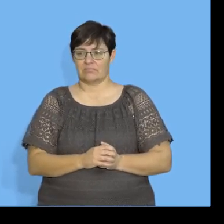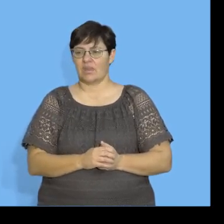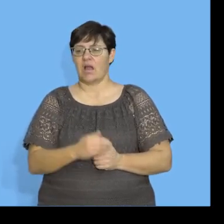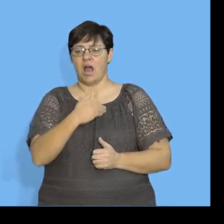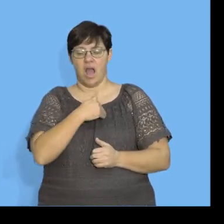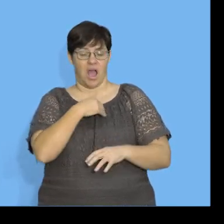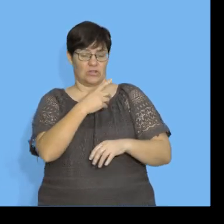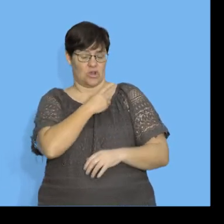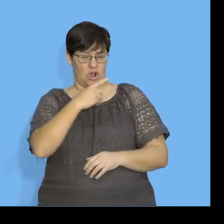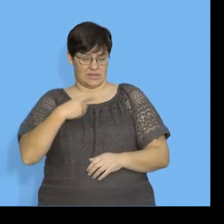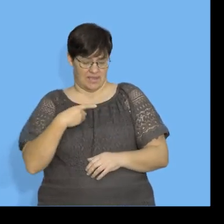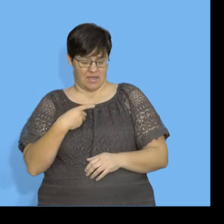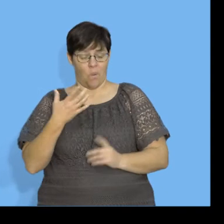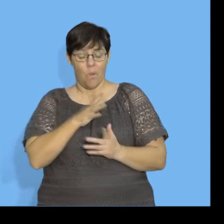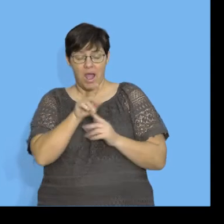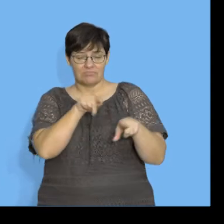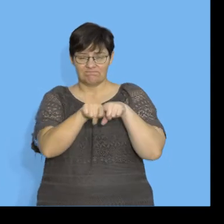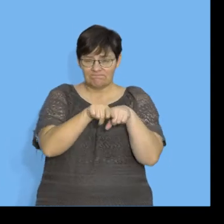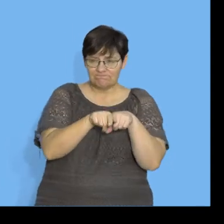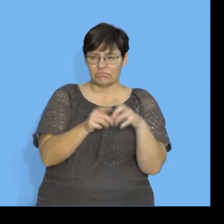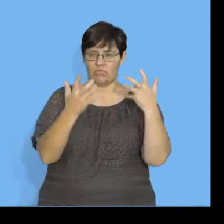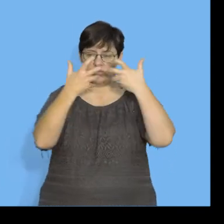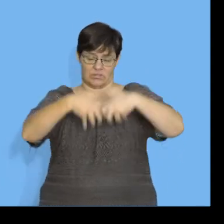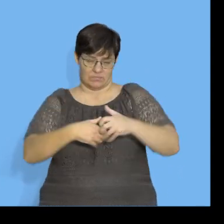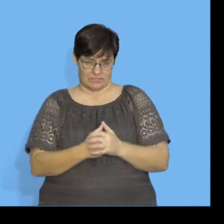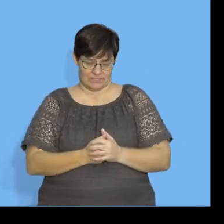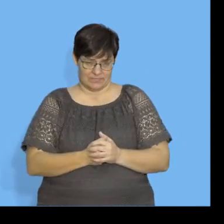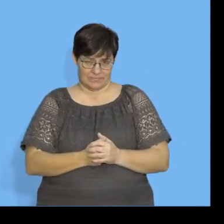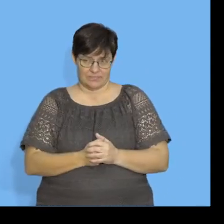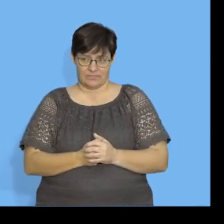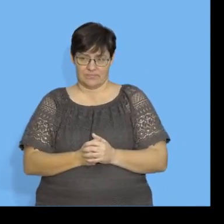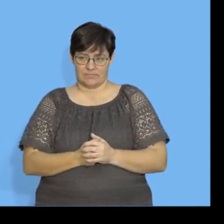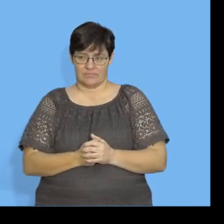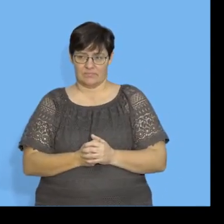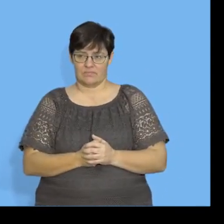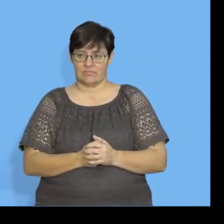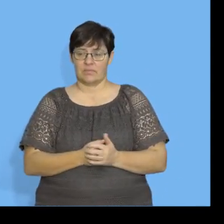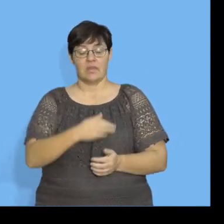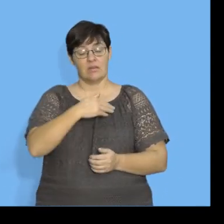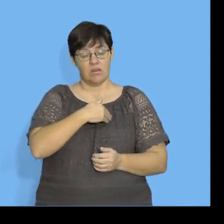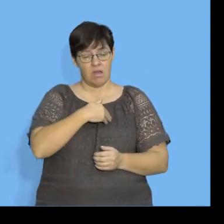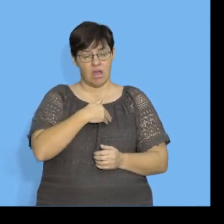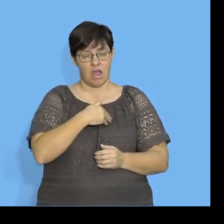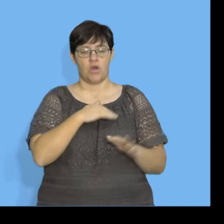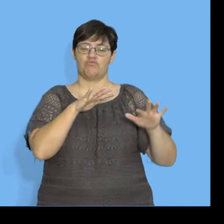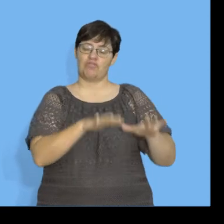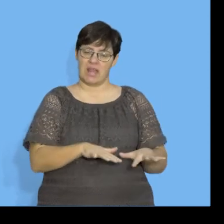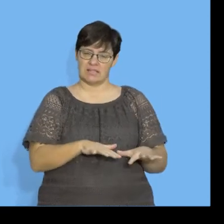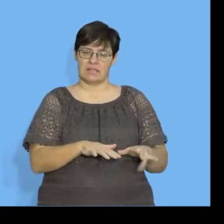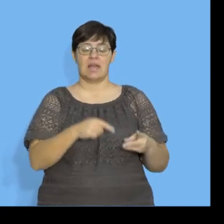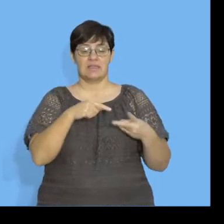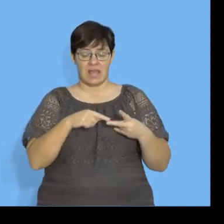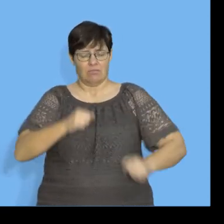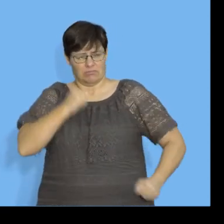wants to test the relationship between resting heart rate and the peak